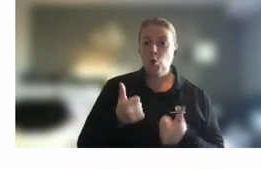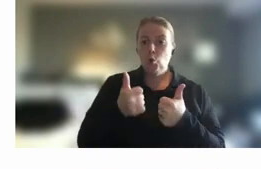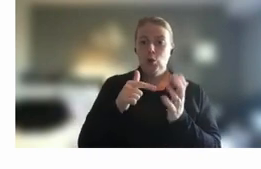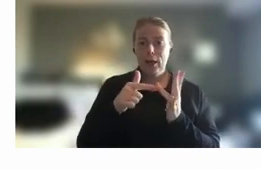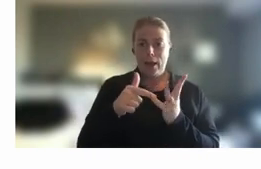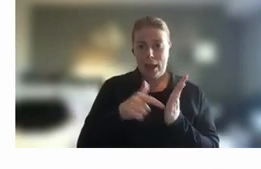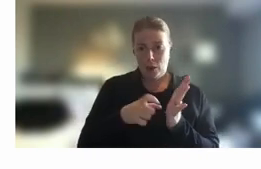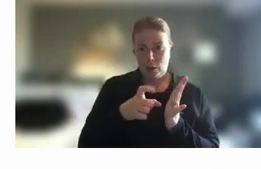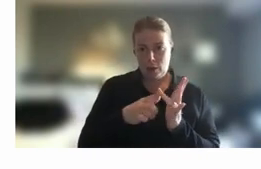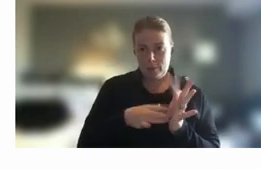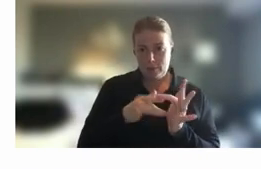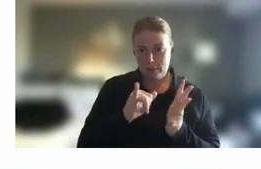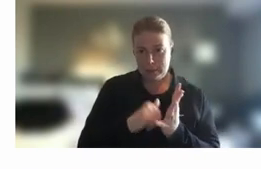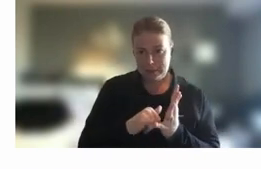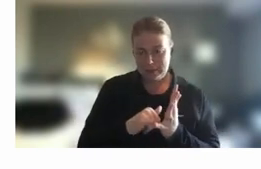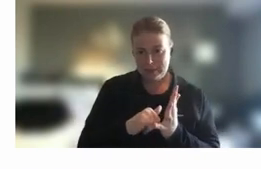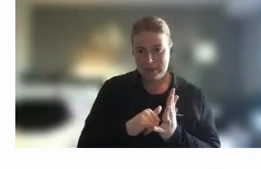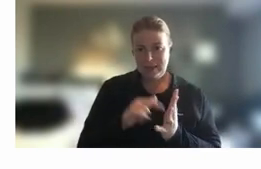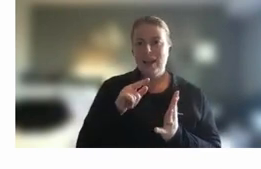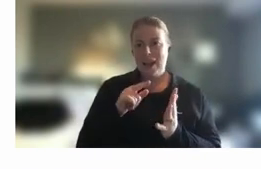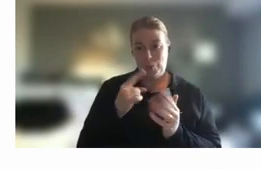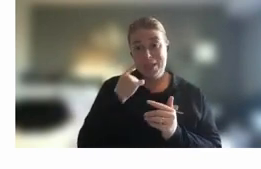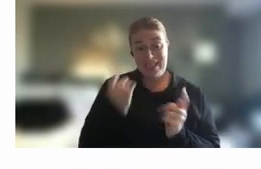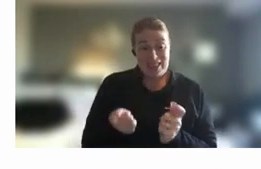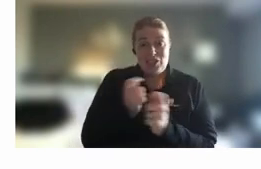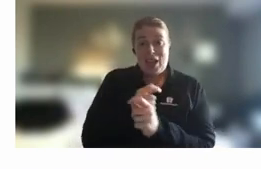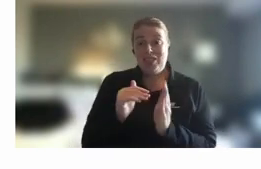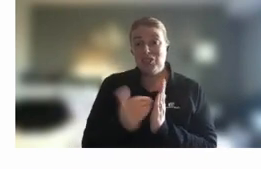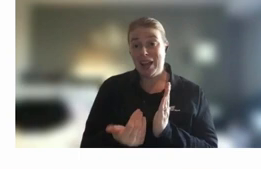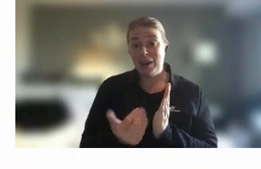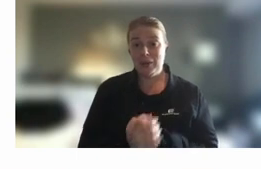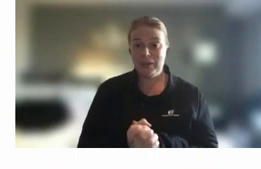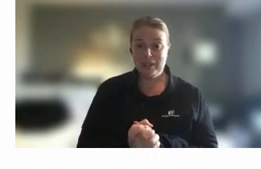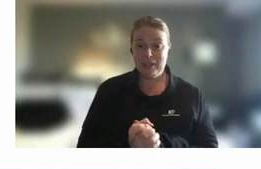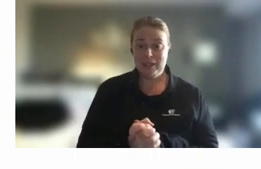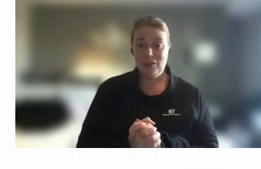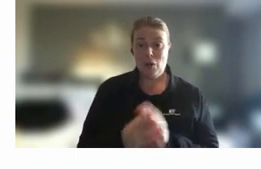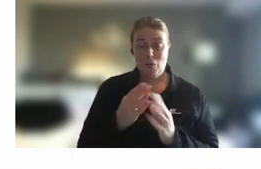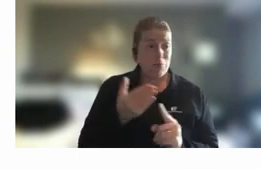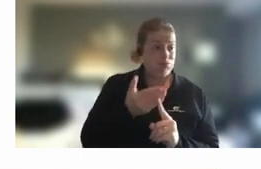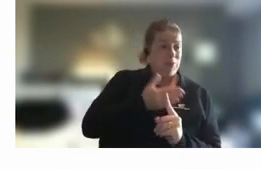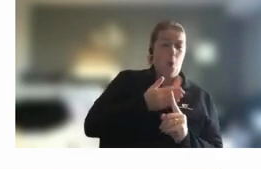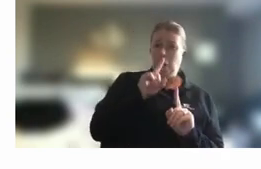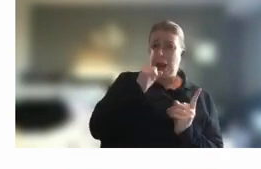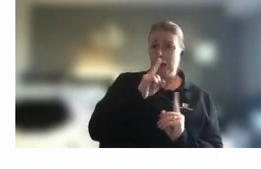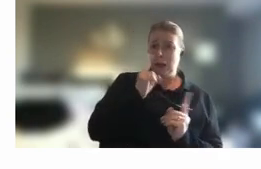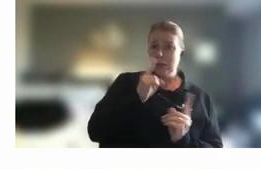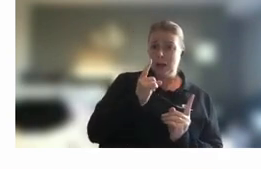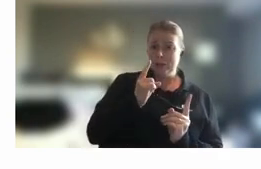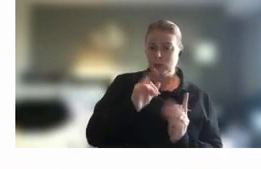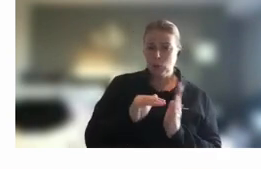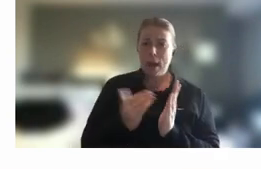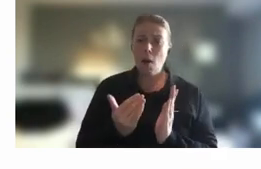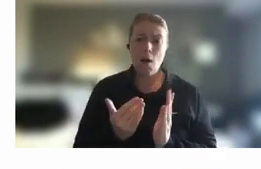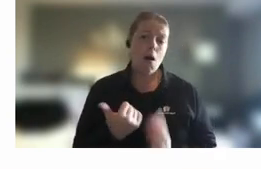that's that's what we're seeing shift is as you say from a oh my goodness we couldn't possibly to okay how might we do it